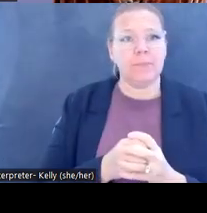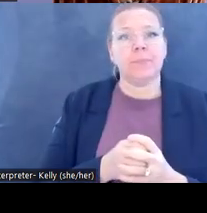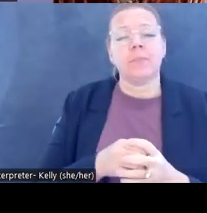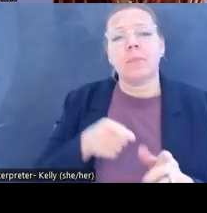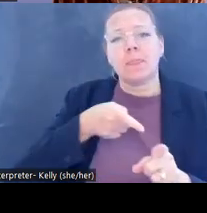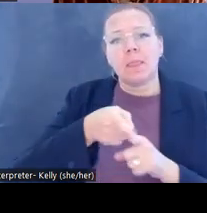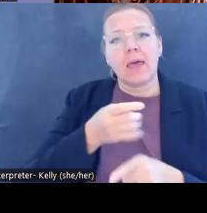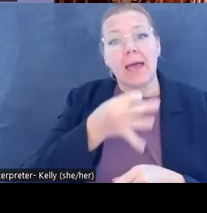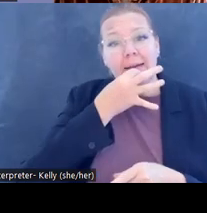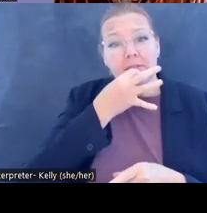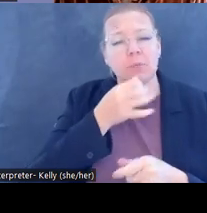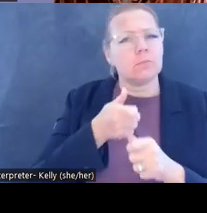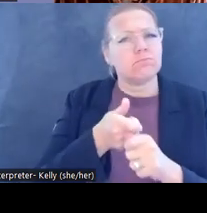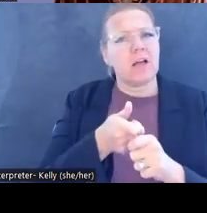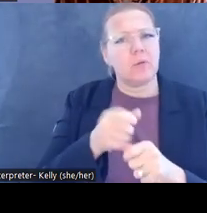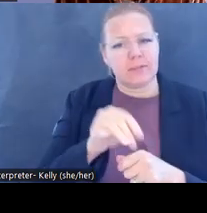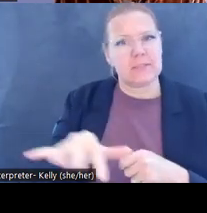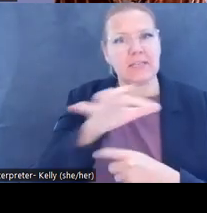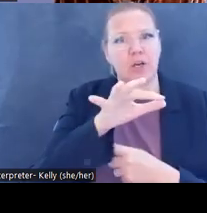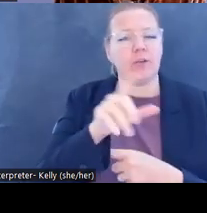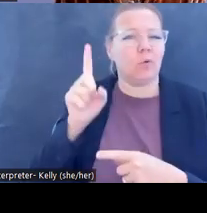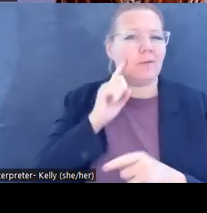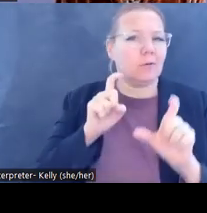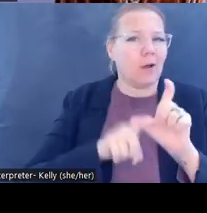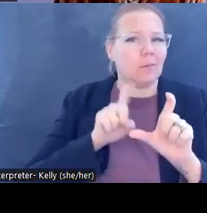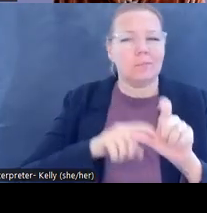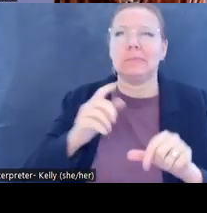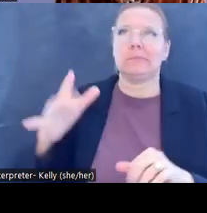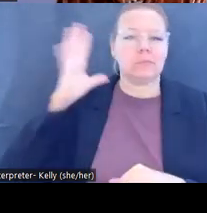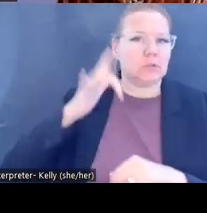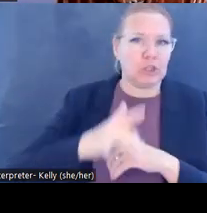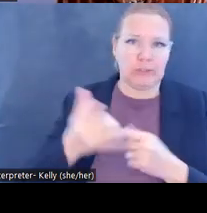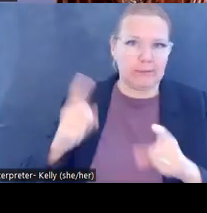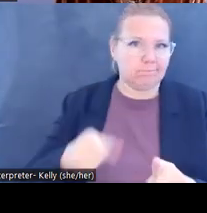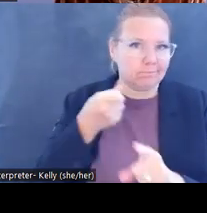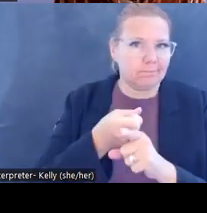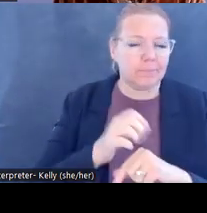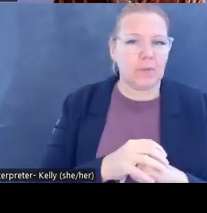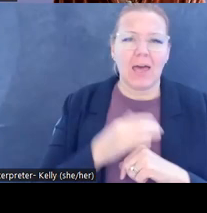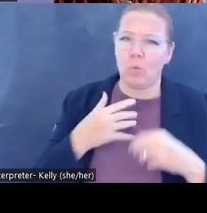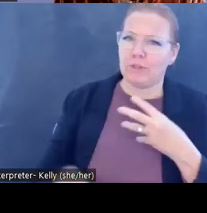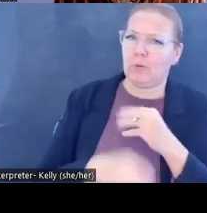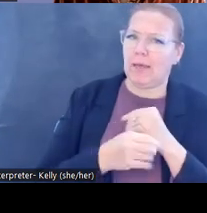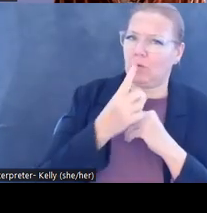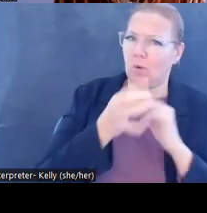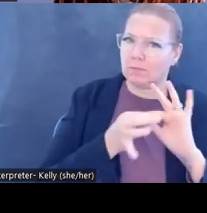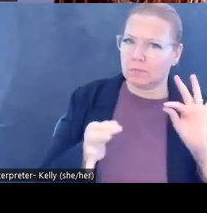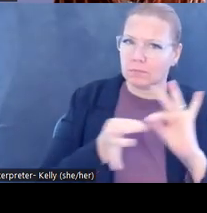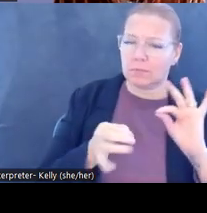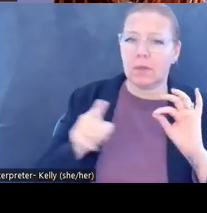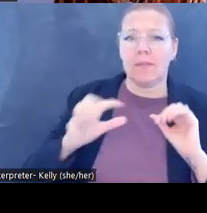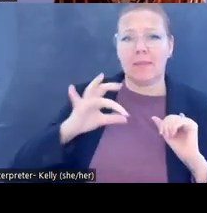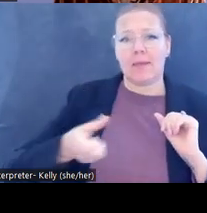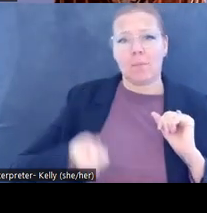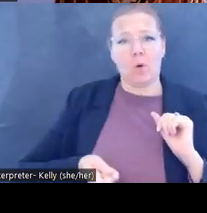came from territory that fell to the communists very, very early on. Now, I should add a caveat that the Khmer Rouge's relationship